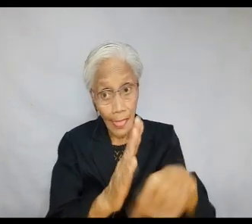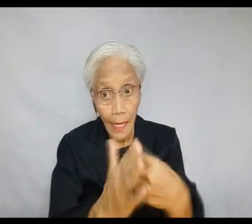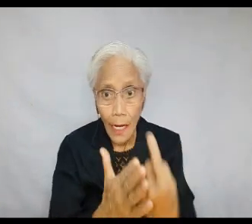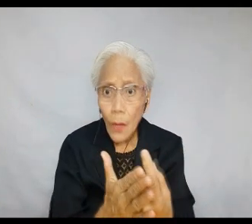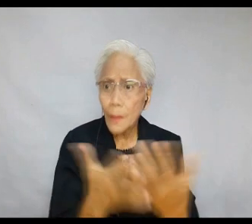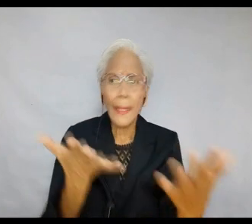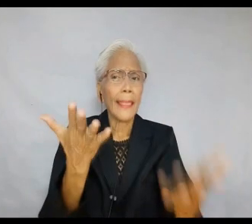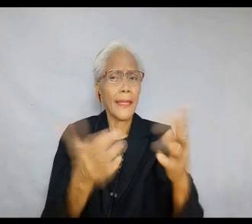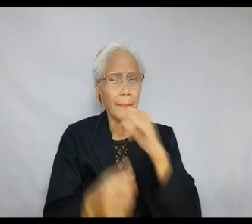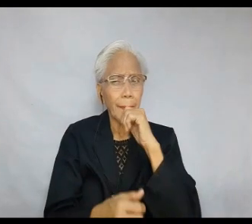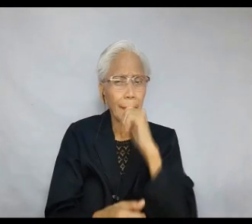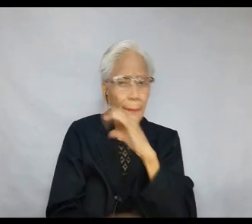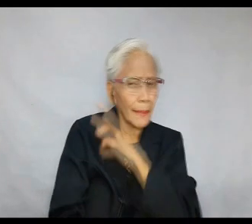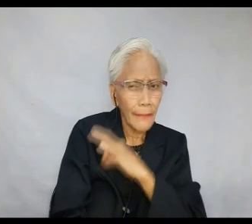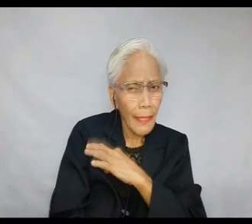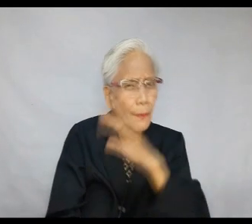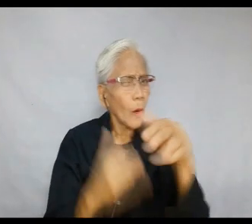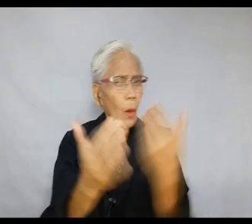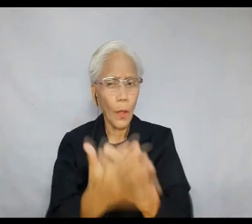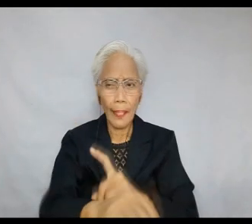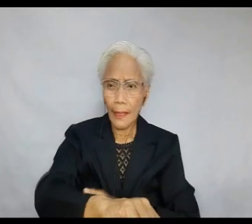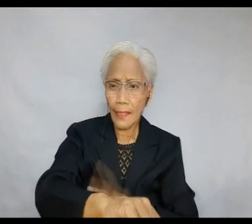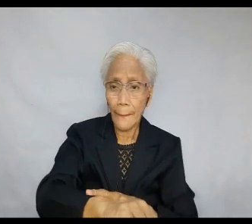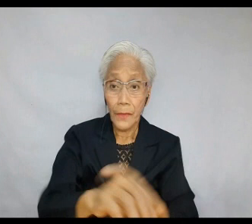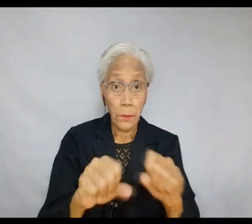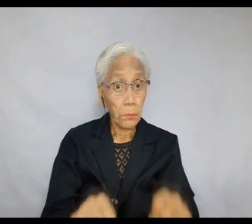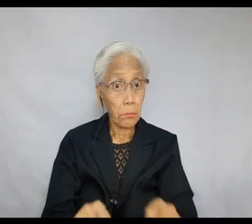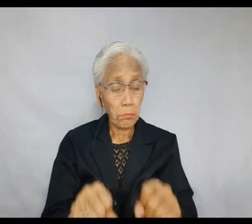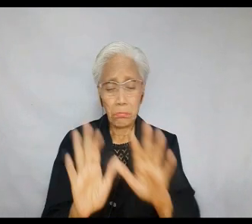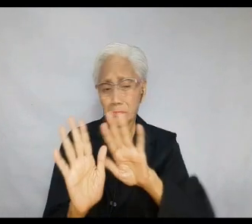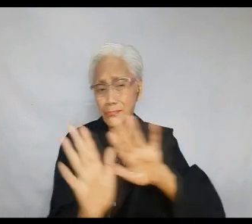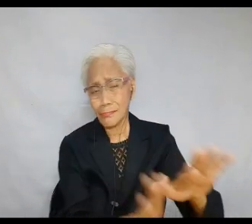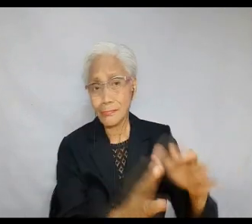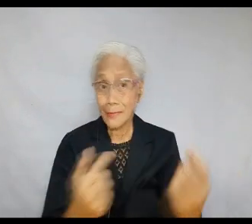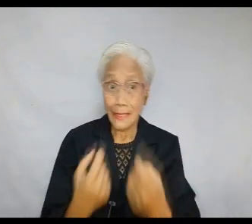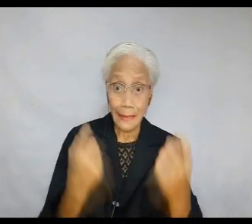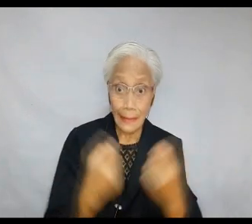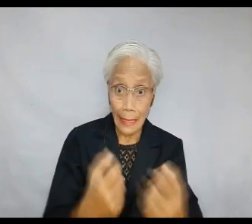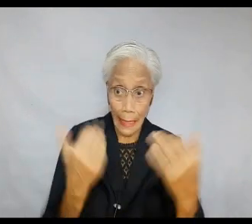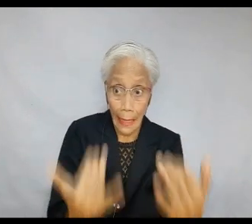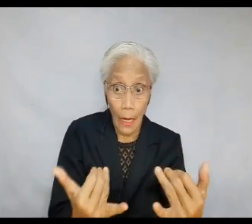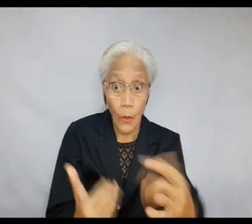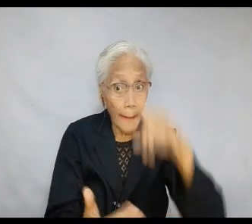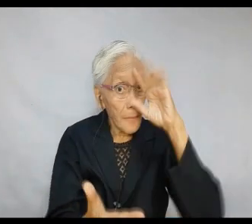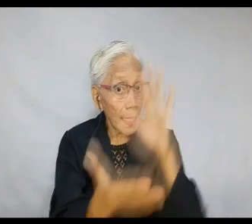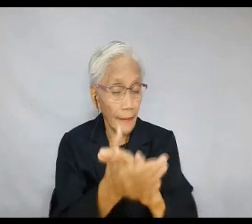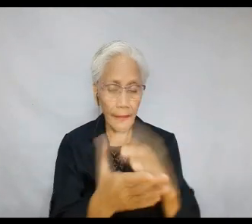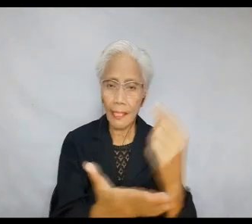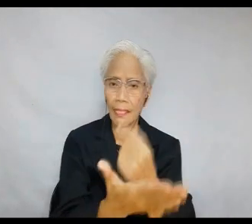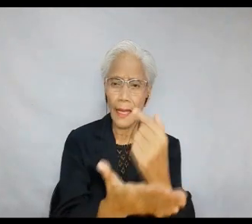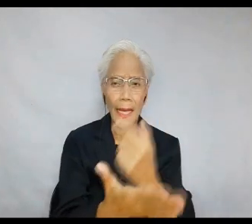Being sorry at the 11th hour may not be profitable all the time. So,